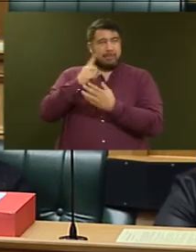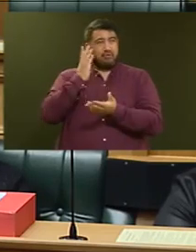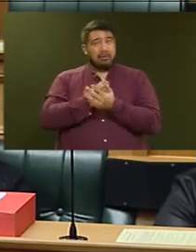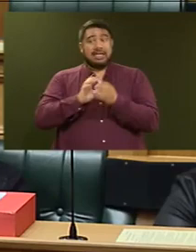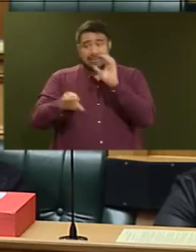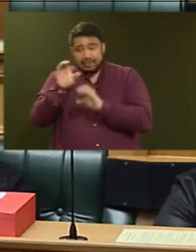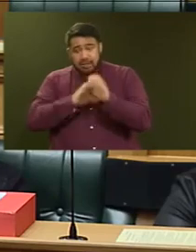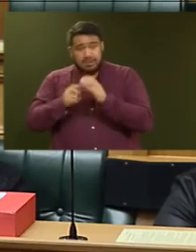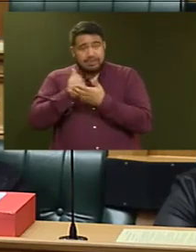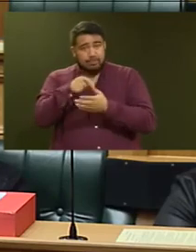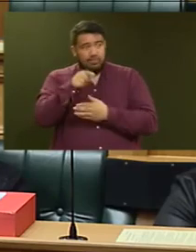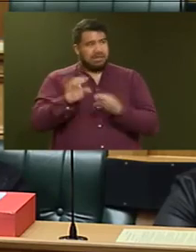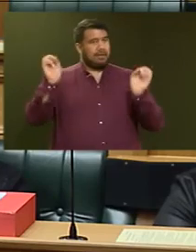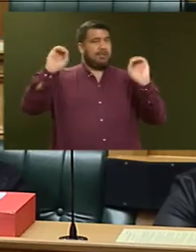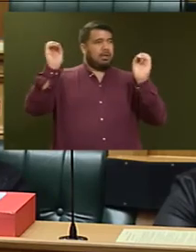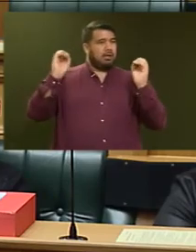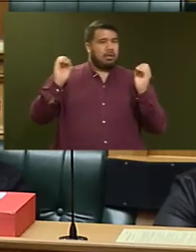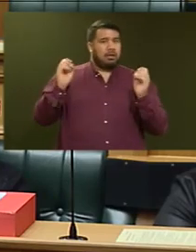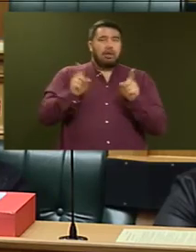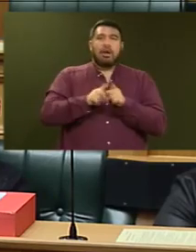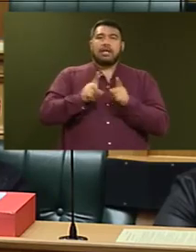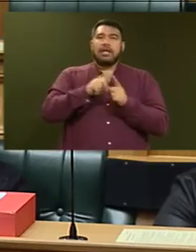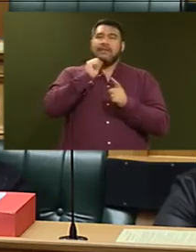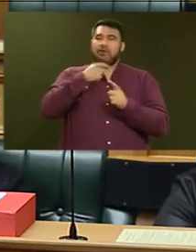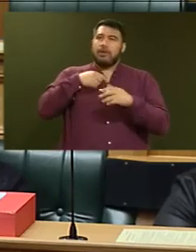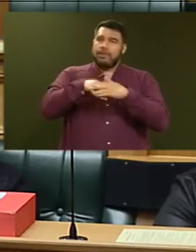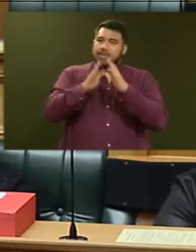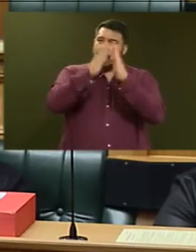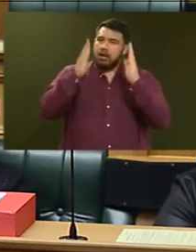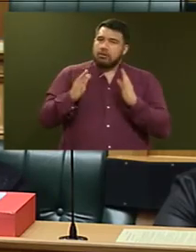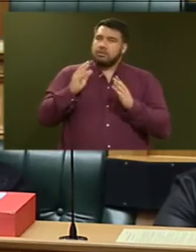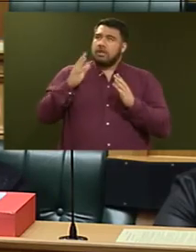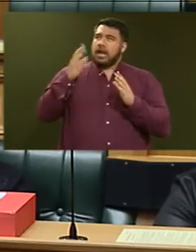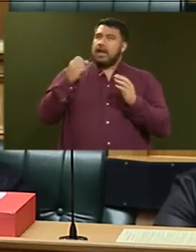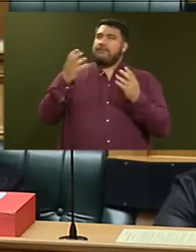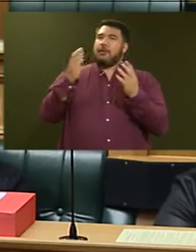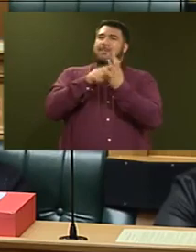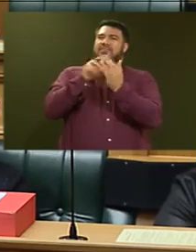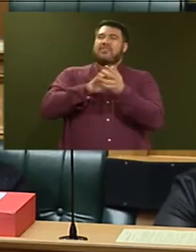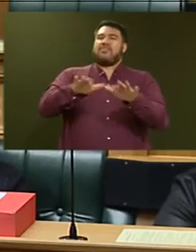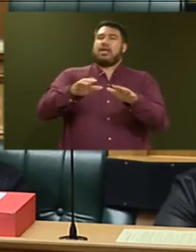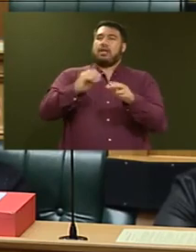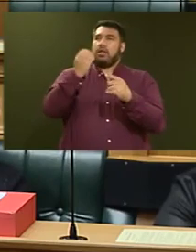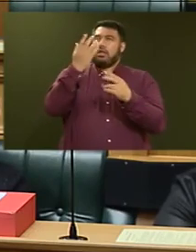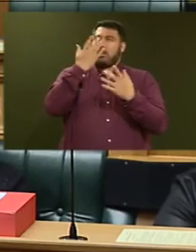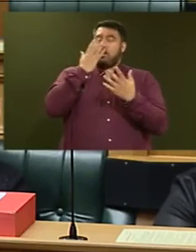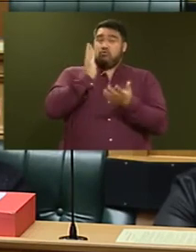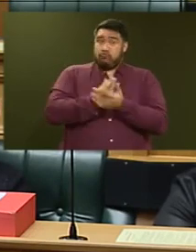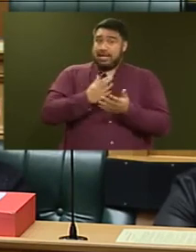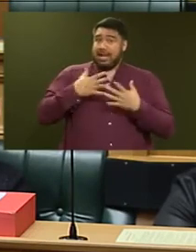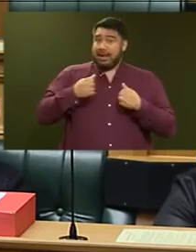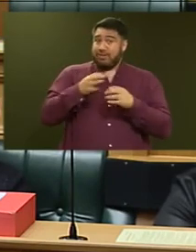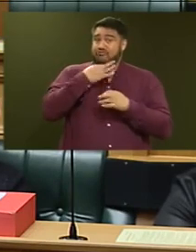evidence that exposure to third-hand contamination posed any kind of health risk to